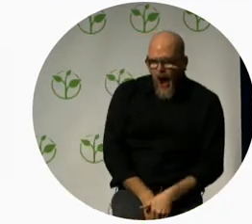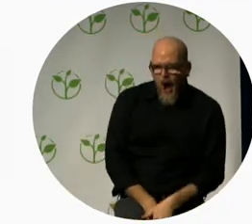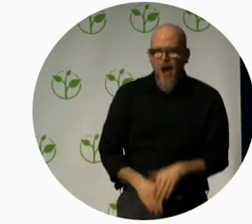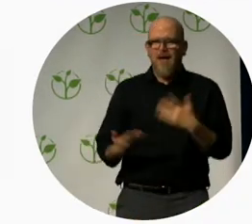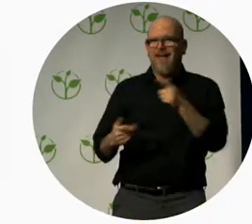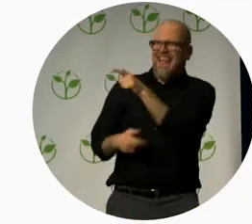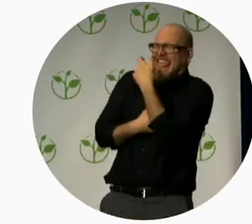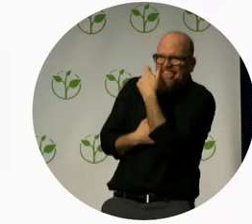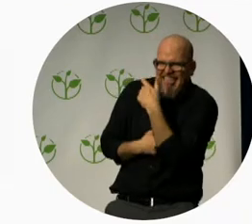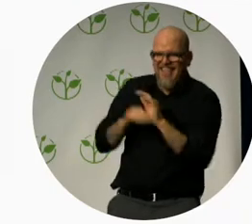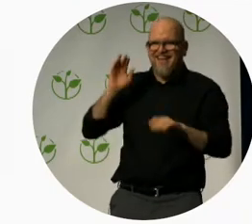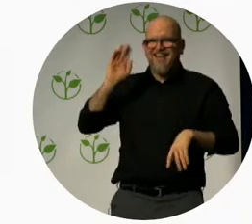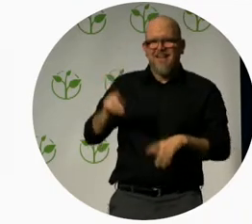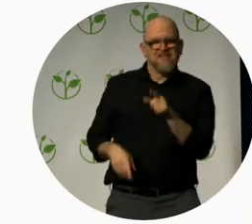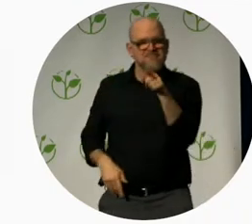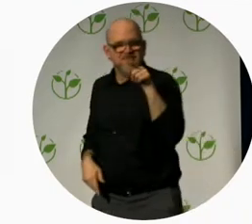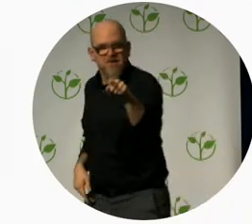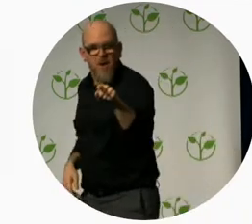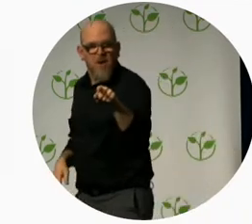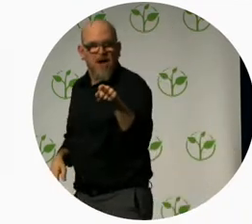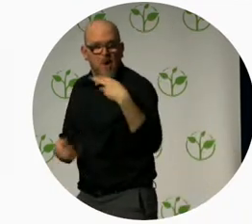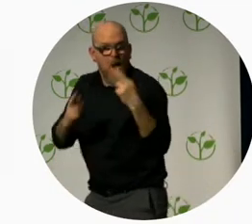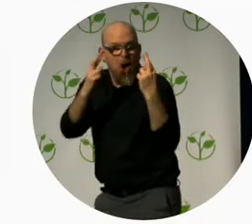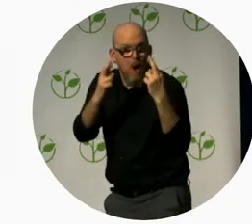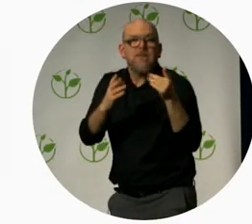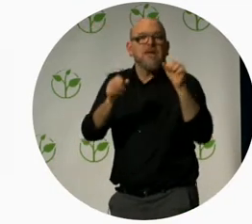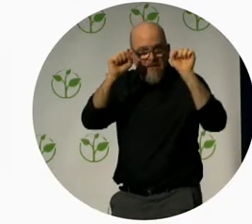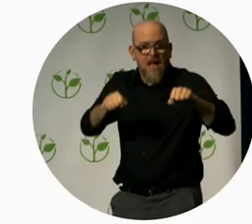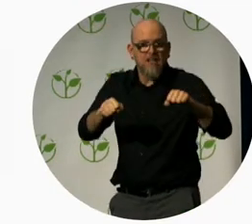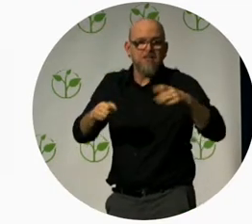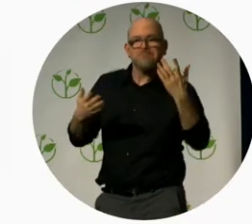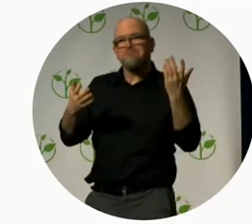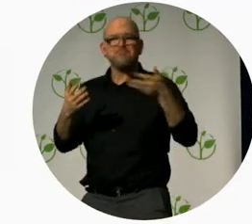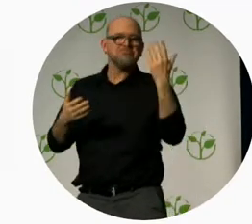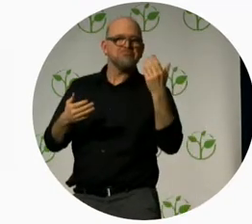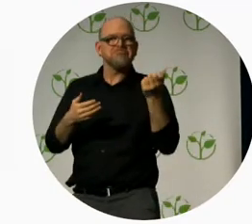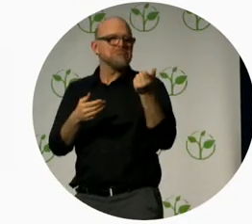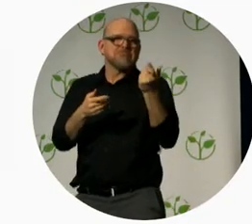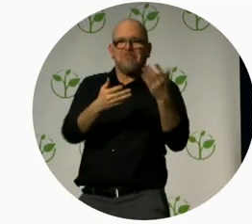I hope you are ready for loss of shitty diapers. Yay!